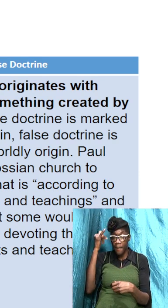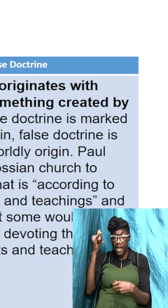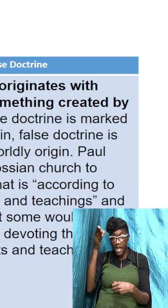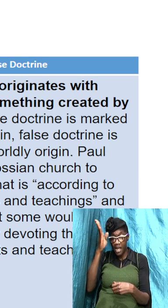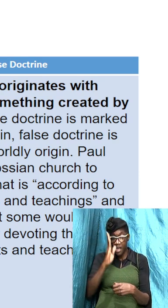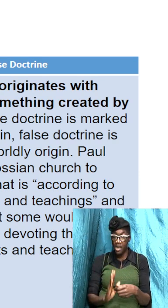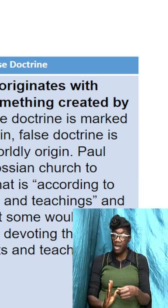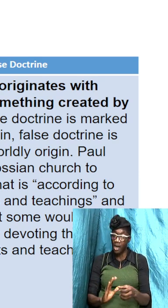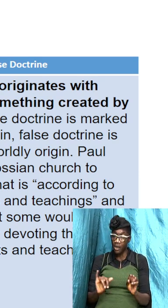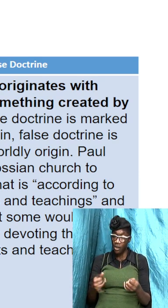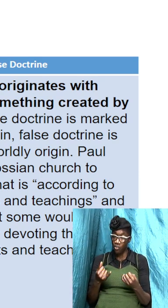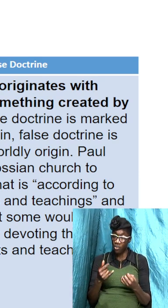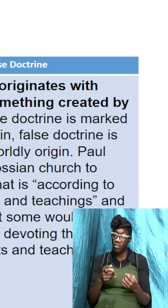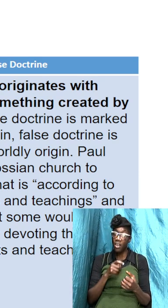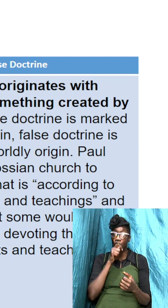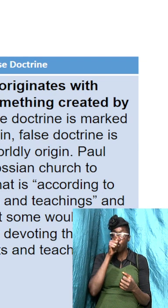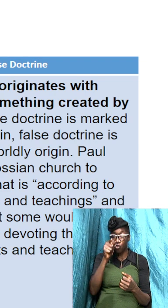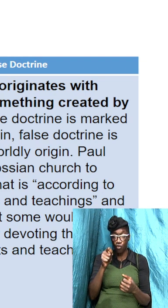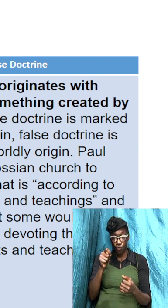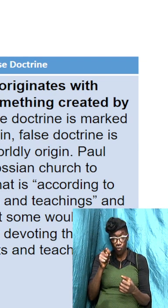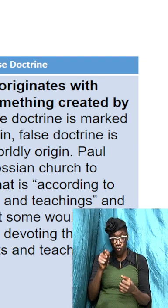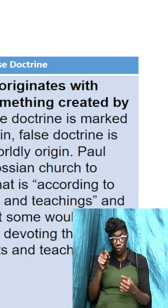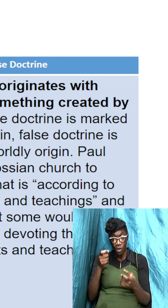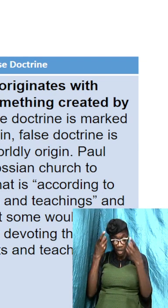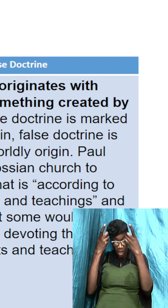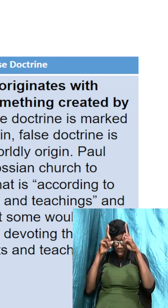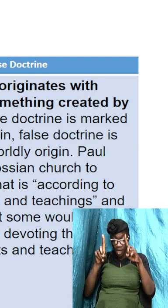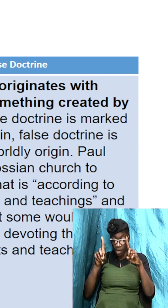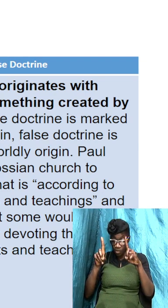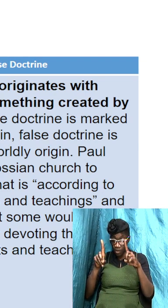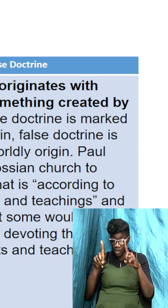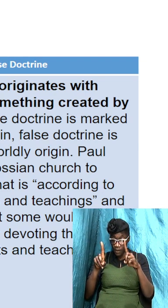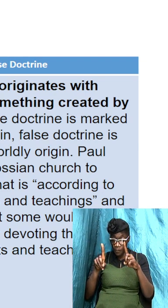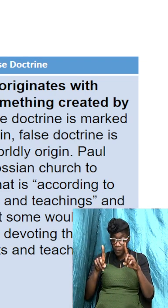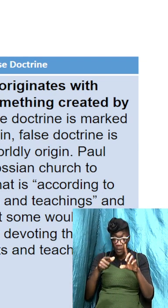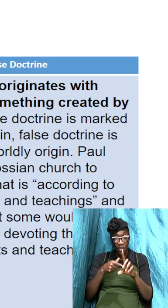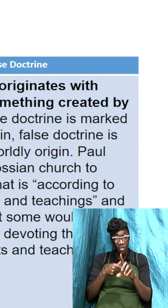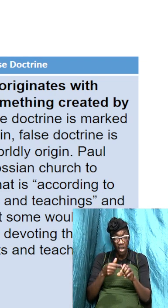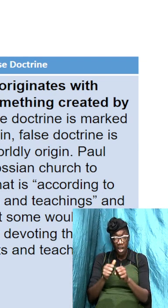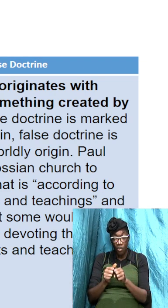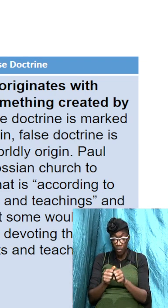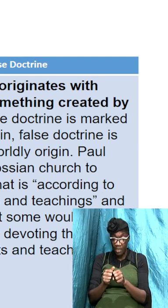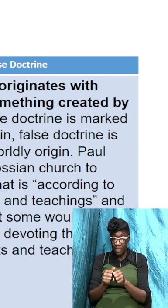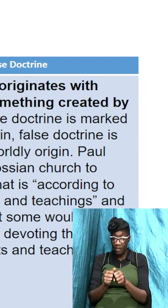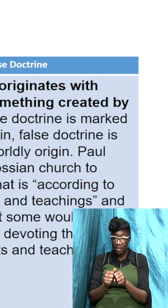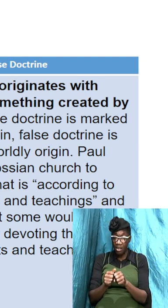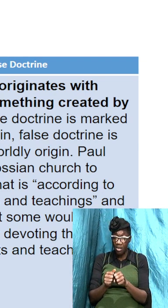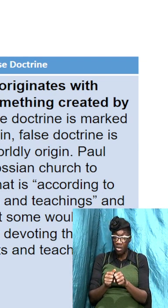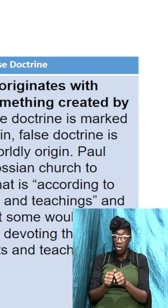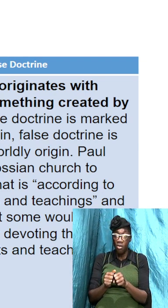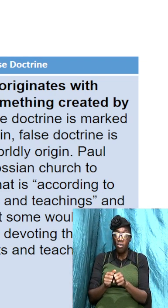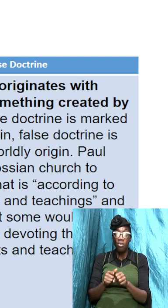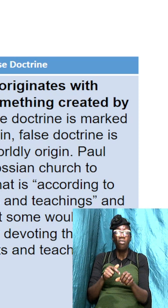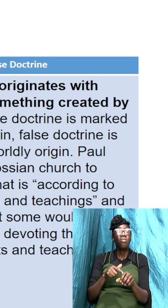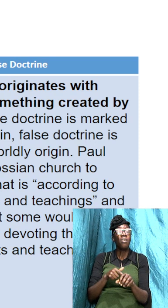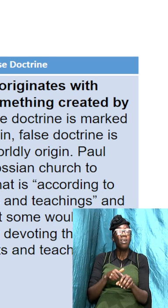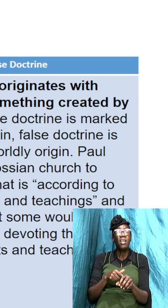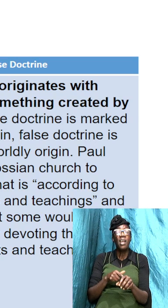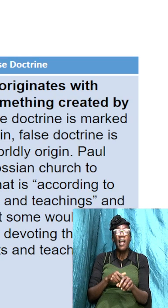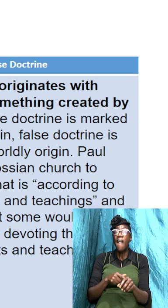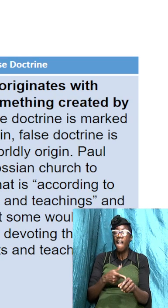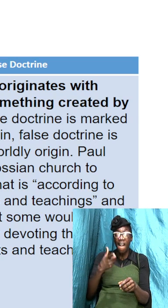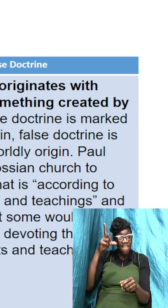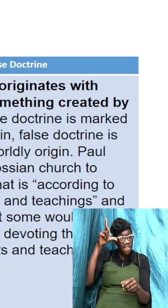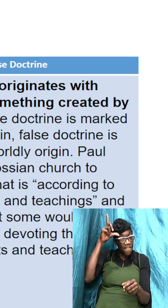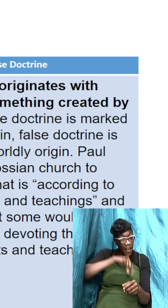just as true doctrine is marked by its divine origin false doctrine is marked by its worldly